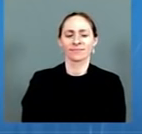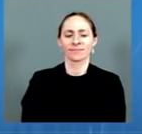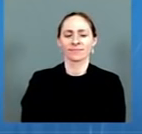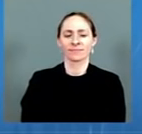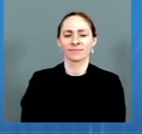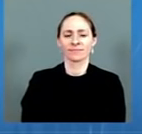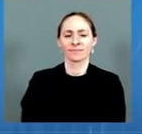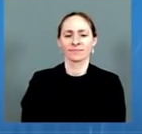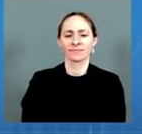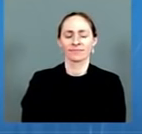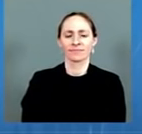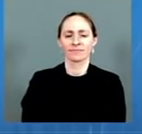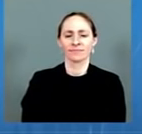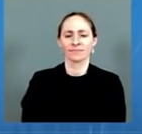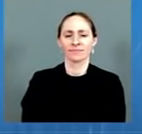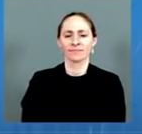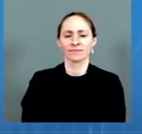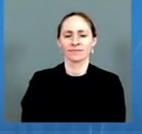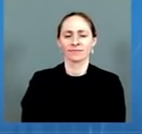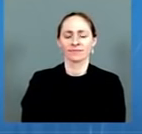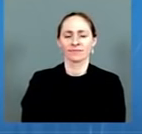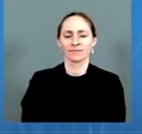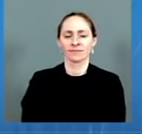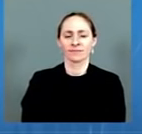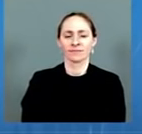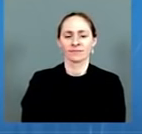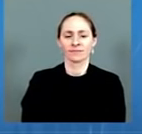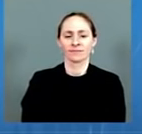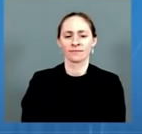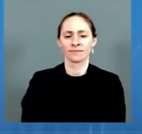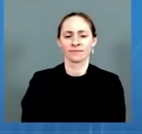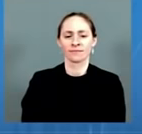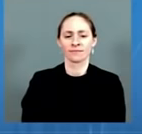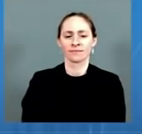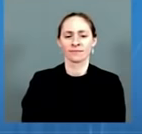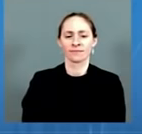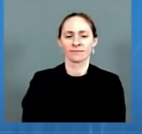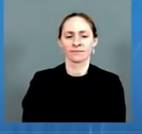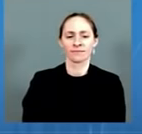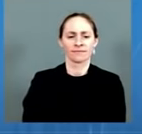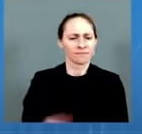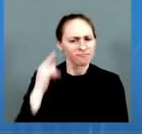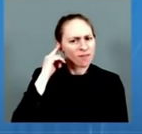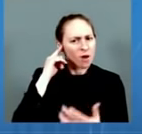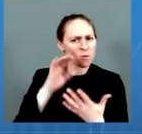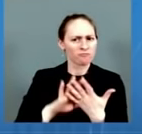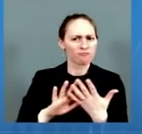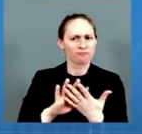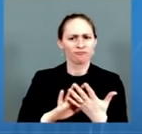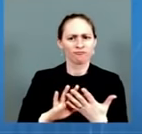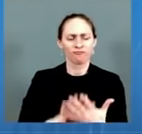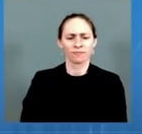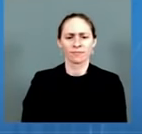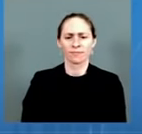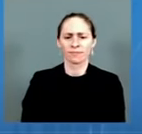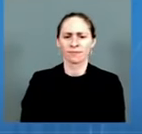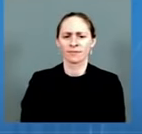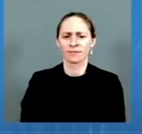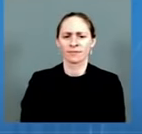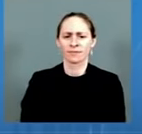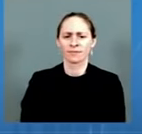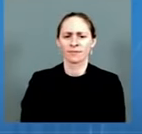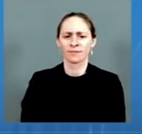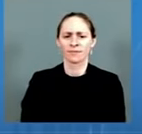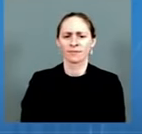Thank you so much for doing this. I was wondering how much more widespread. Hey, Serena, you're cutting out. Can you